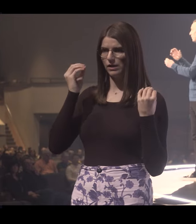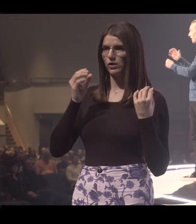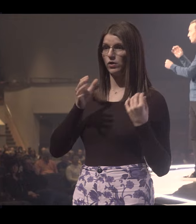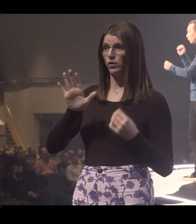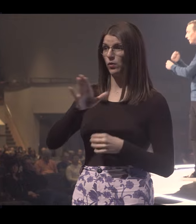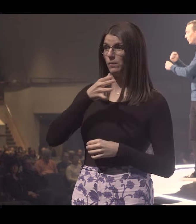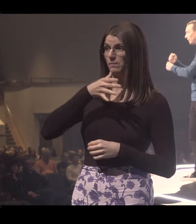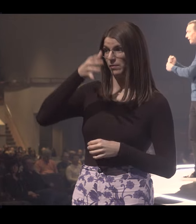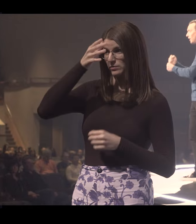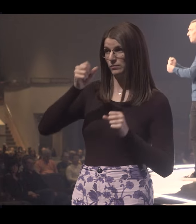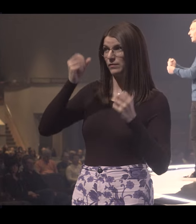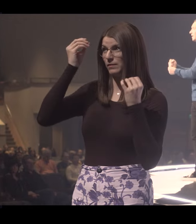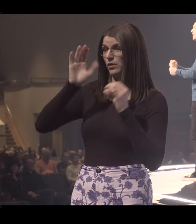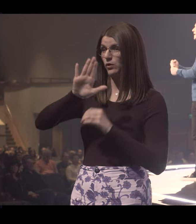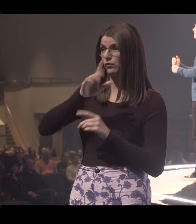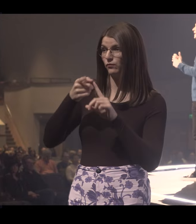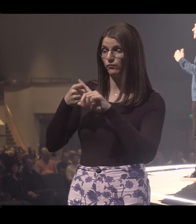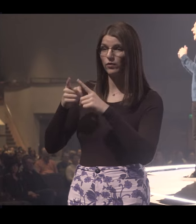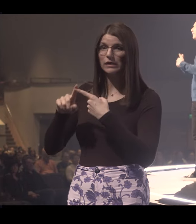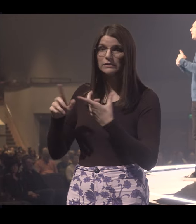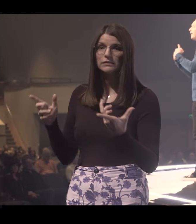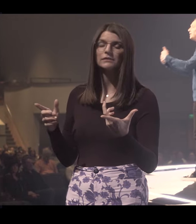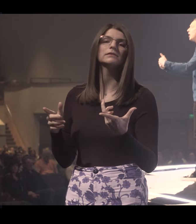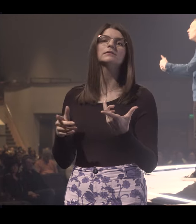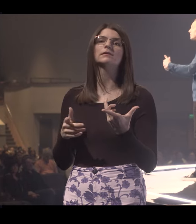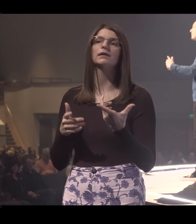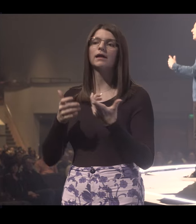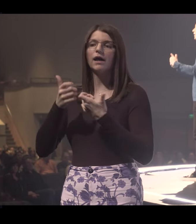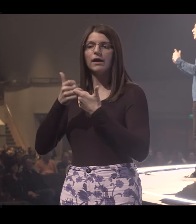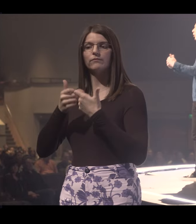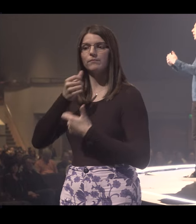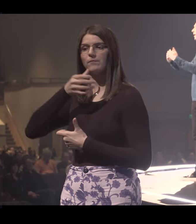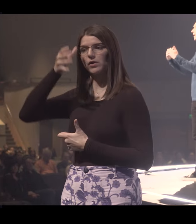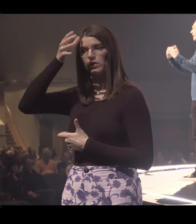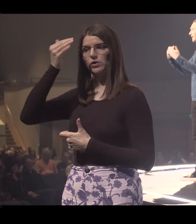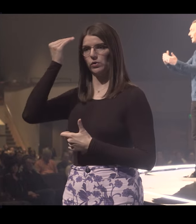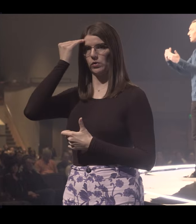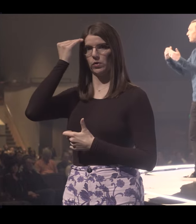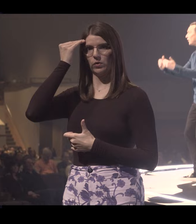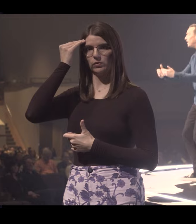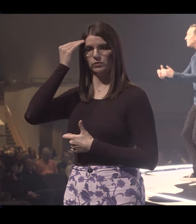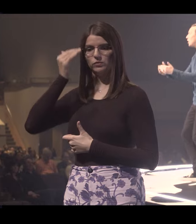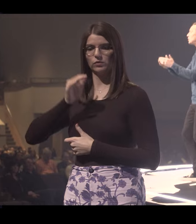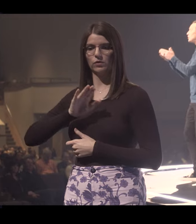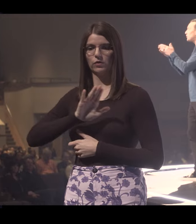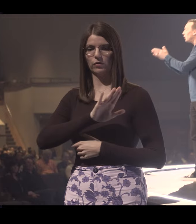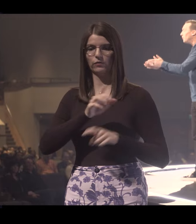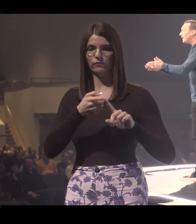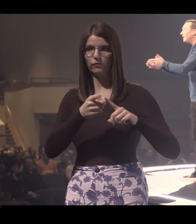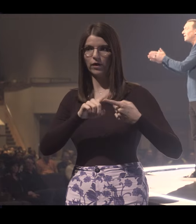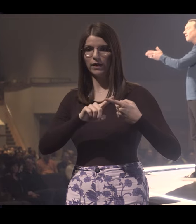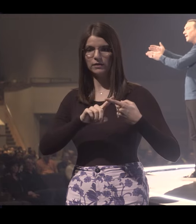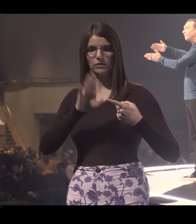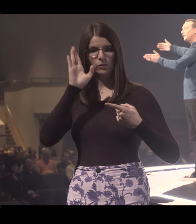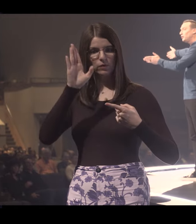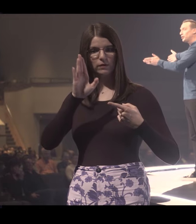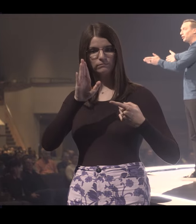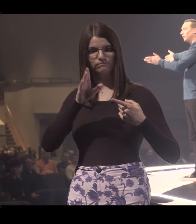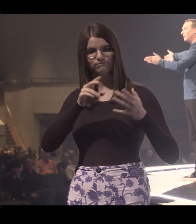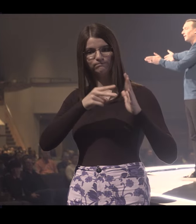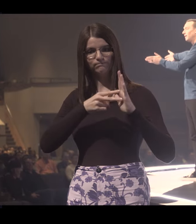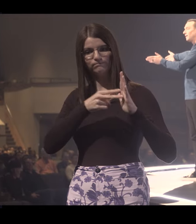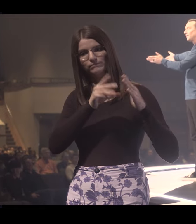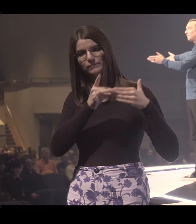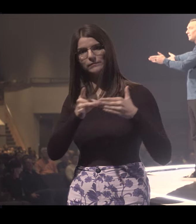thinking about your friends if your parents really, really cared about you. Because every parent knows your kids' friends are determining